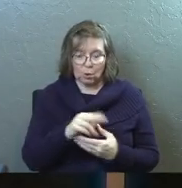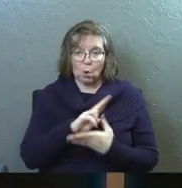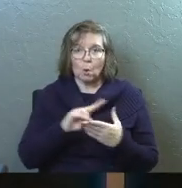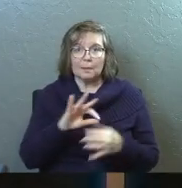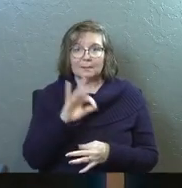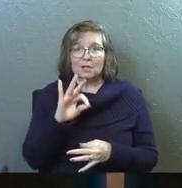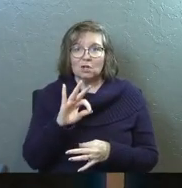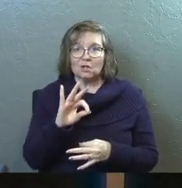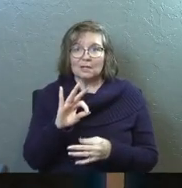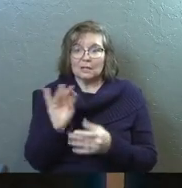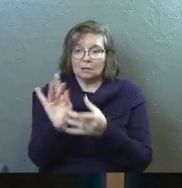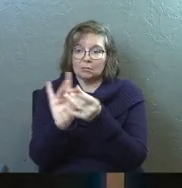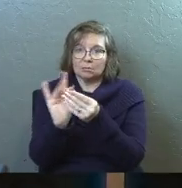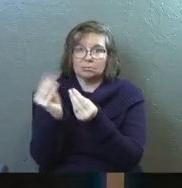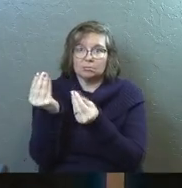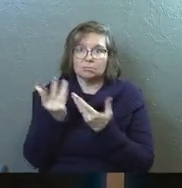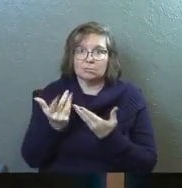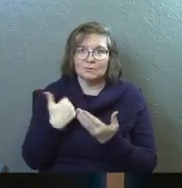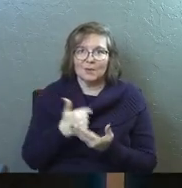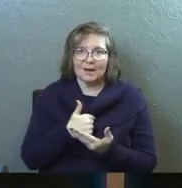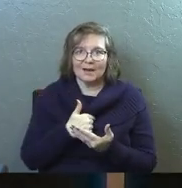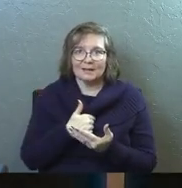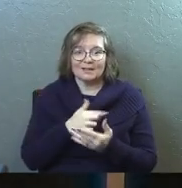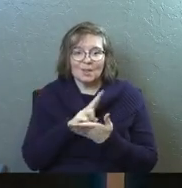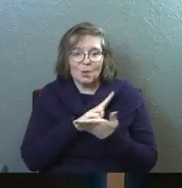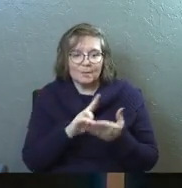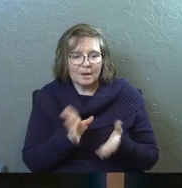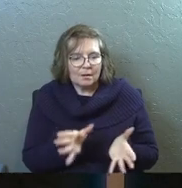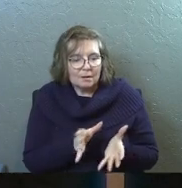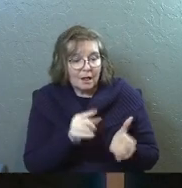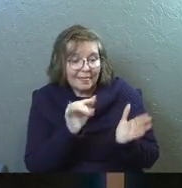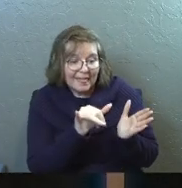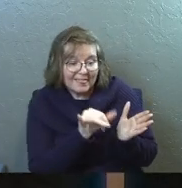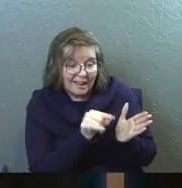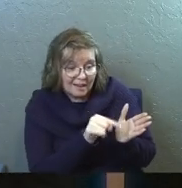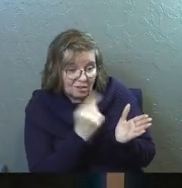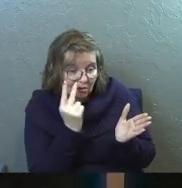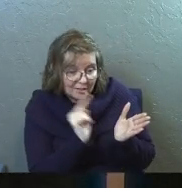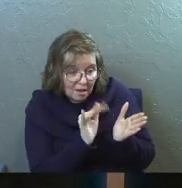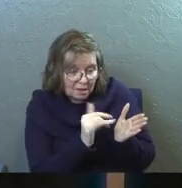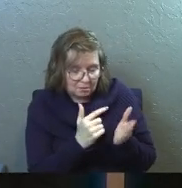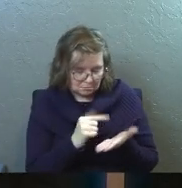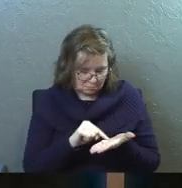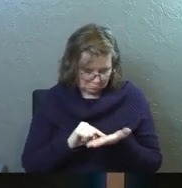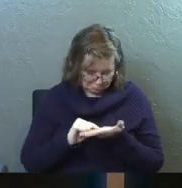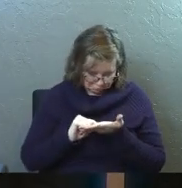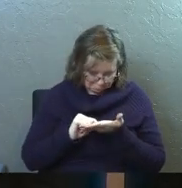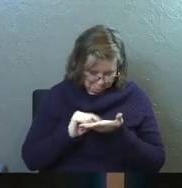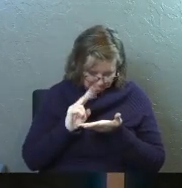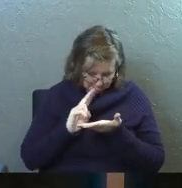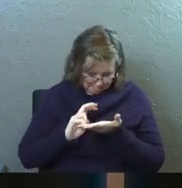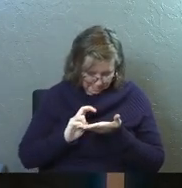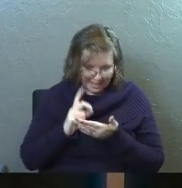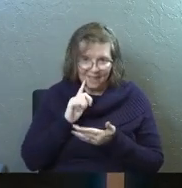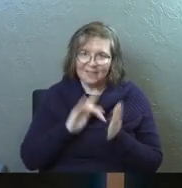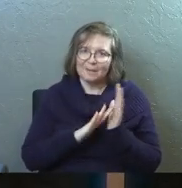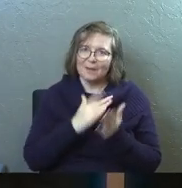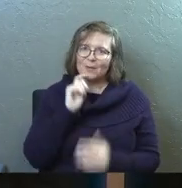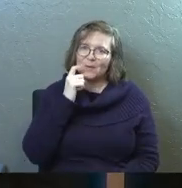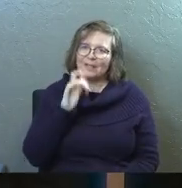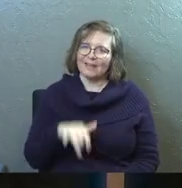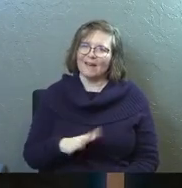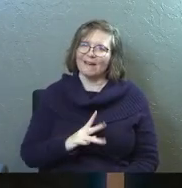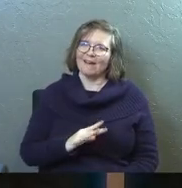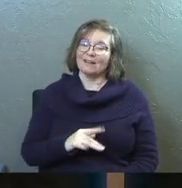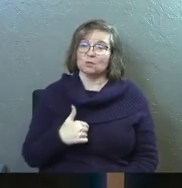Spirit is talking to us and he's speaking and he's challenging and he's asking us things. I just think the Bible is so cool like that.